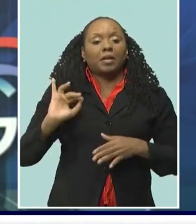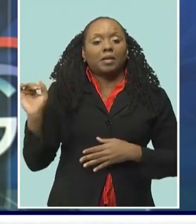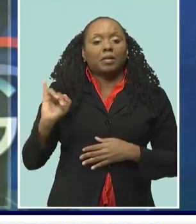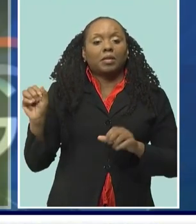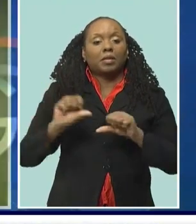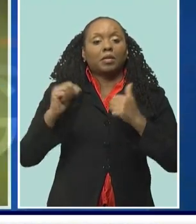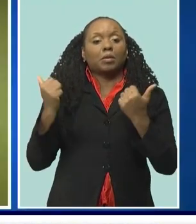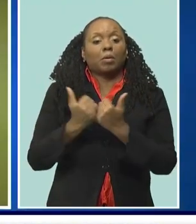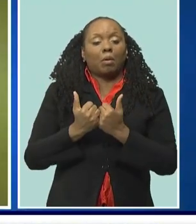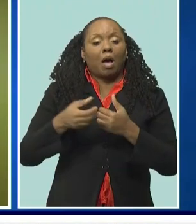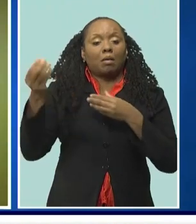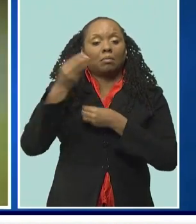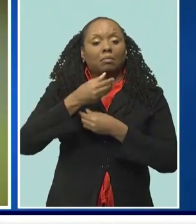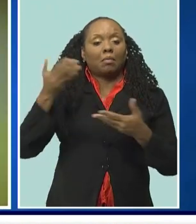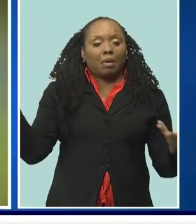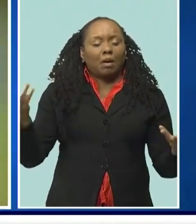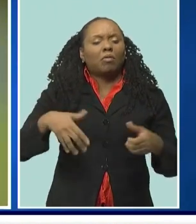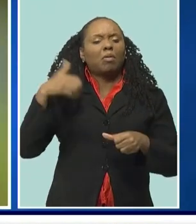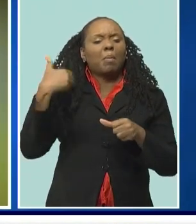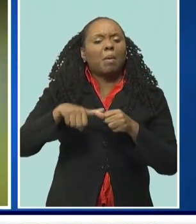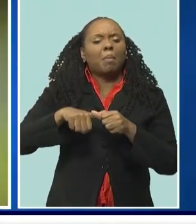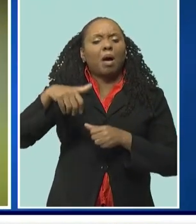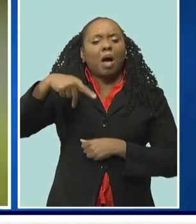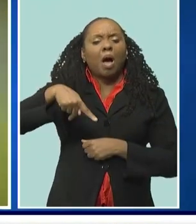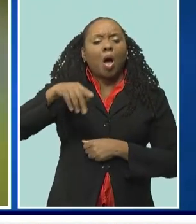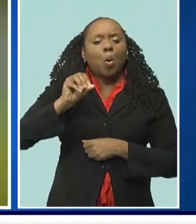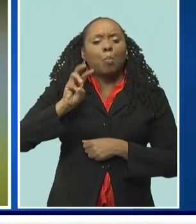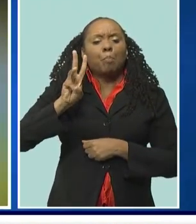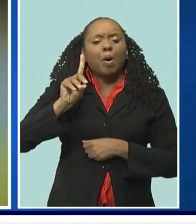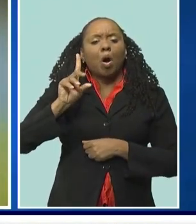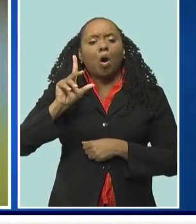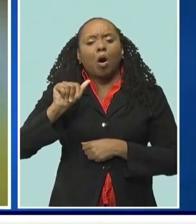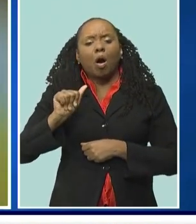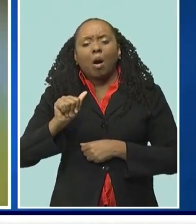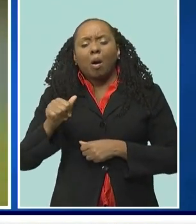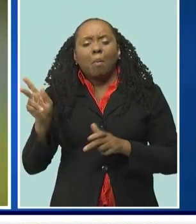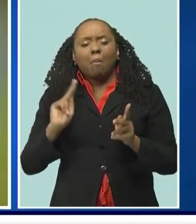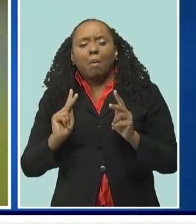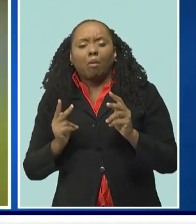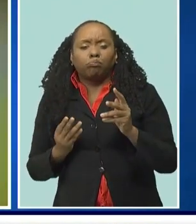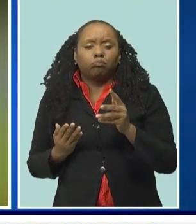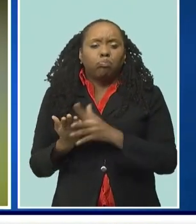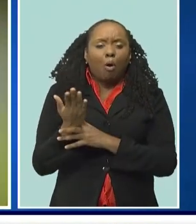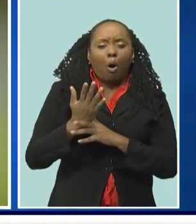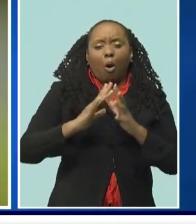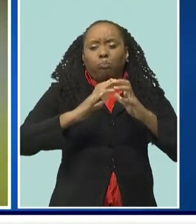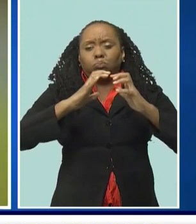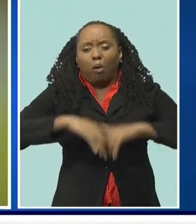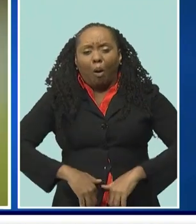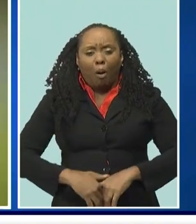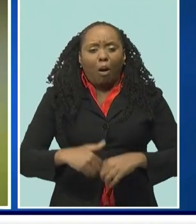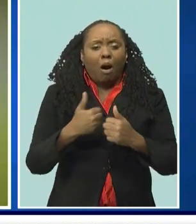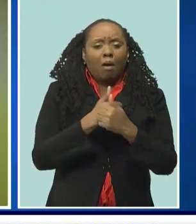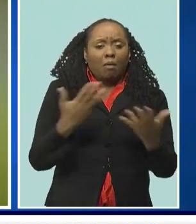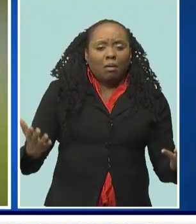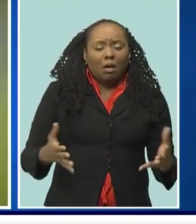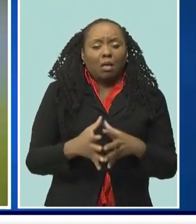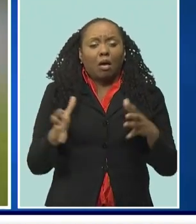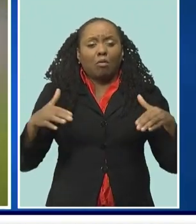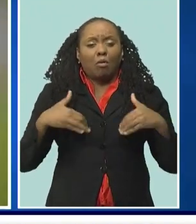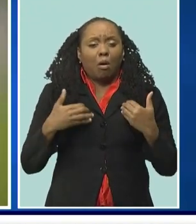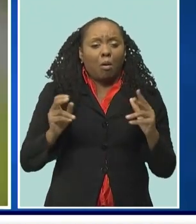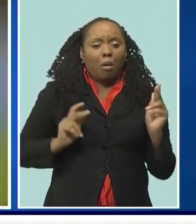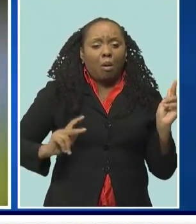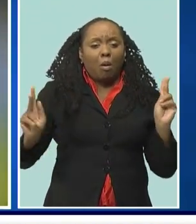Barbados, Randy Graham, made the comments in the aftermath of the recent invasion of the powder event by a number of mostly young people who bombarded the